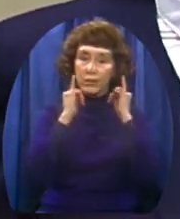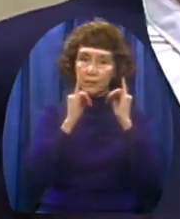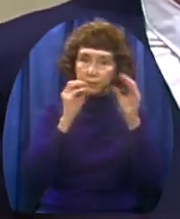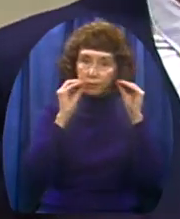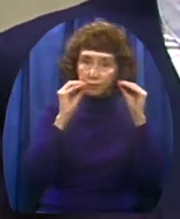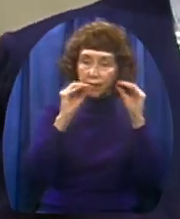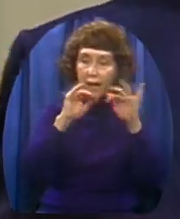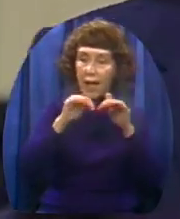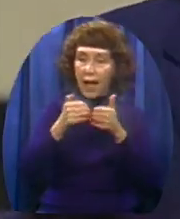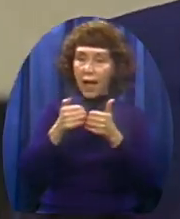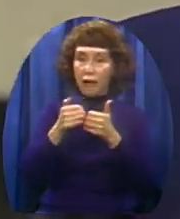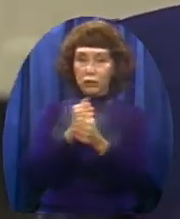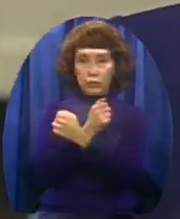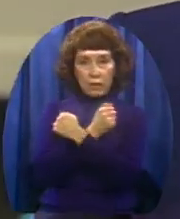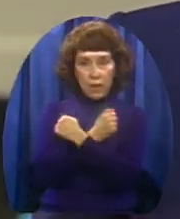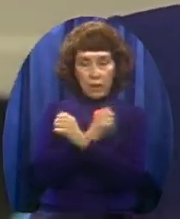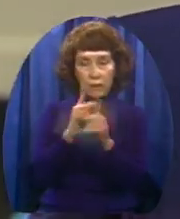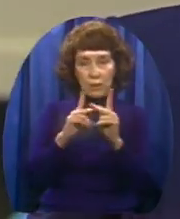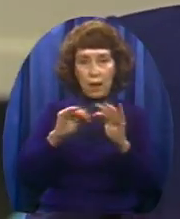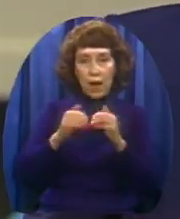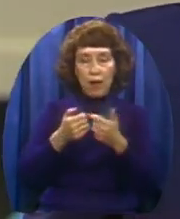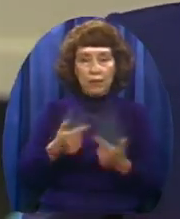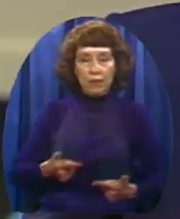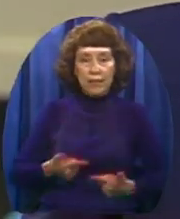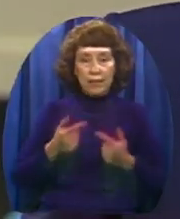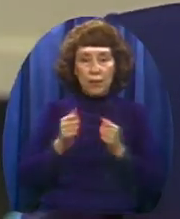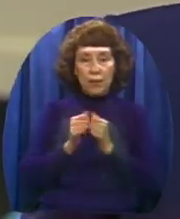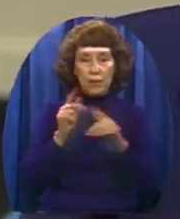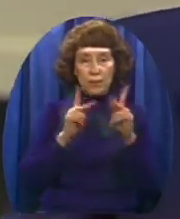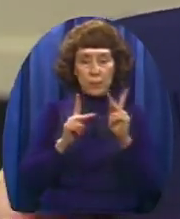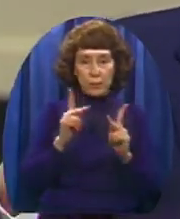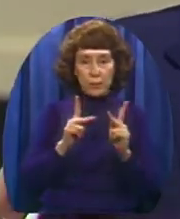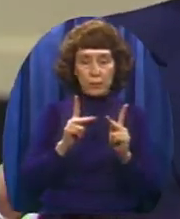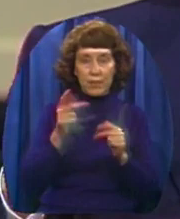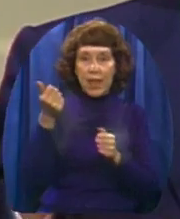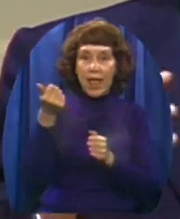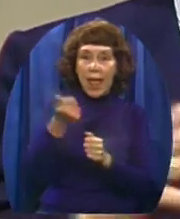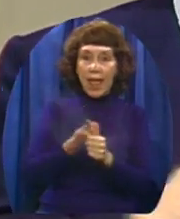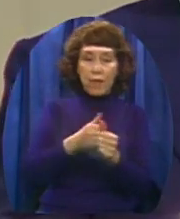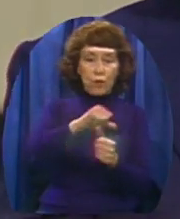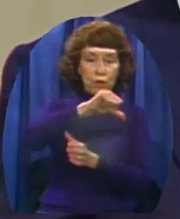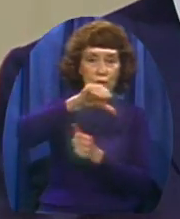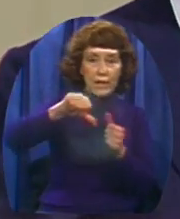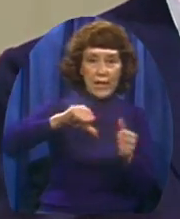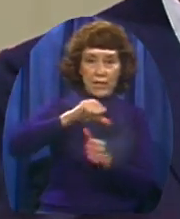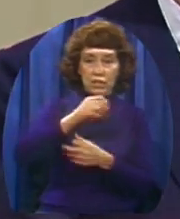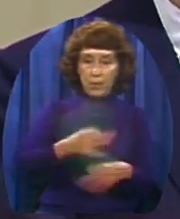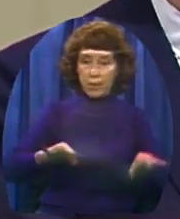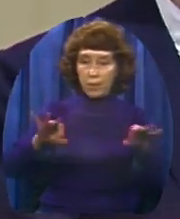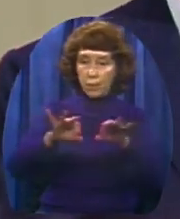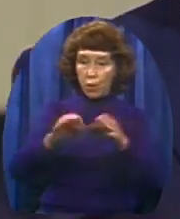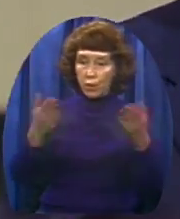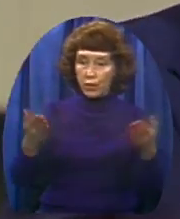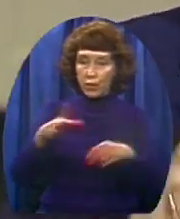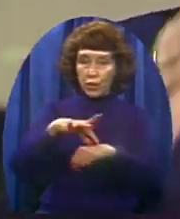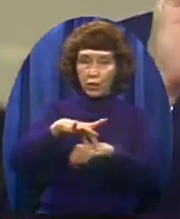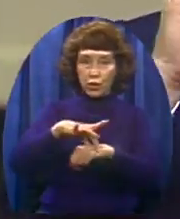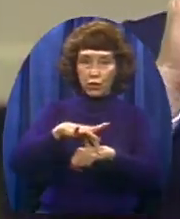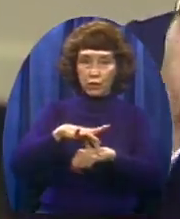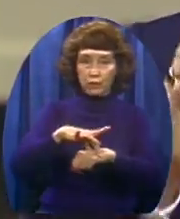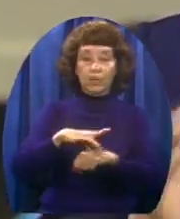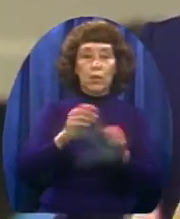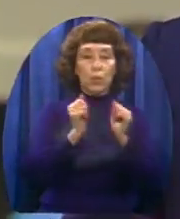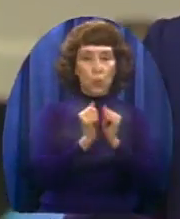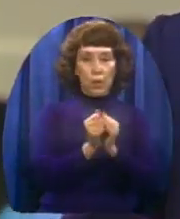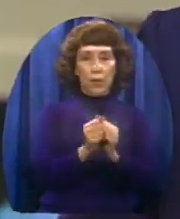with people Now every relationship that is important on this earth Has to do with people Of course we have our